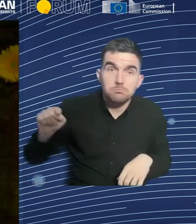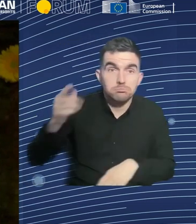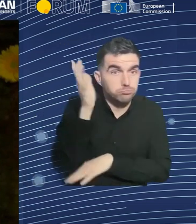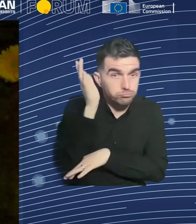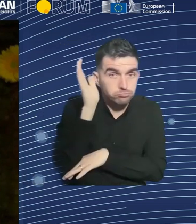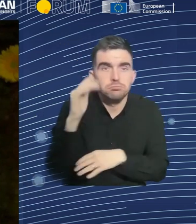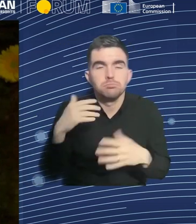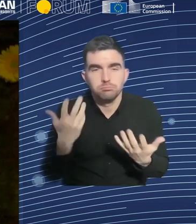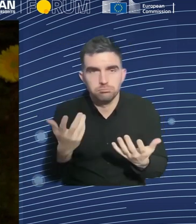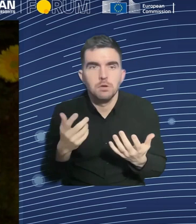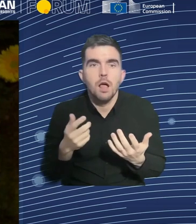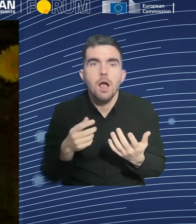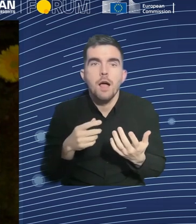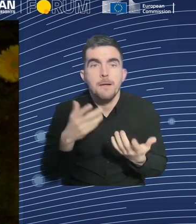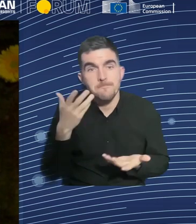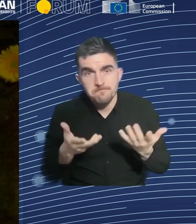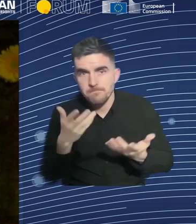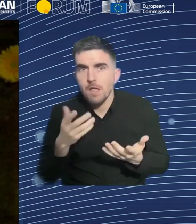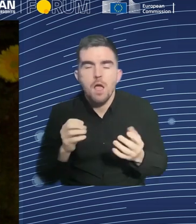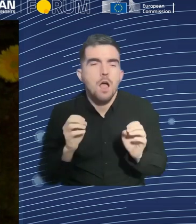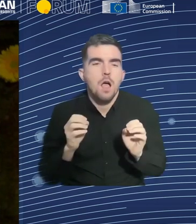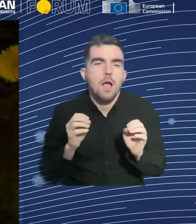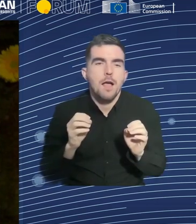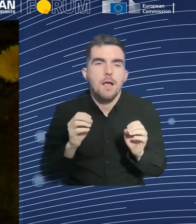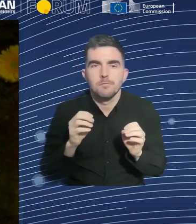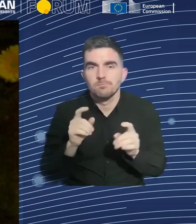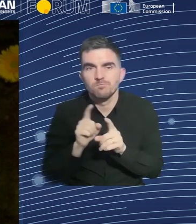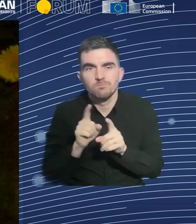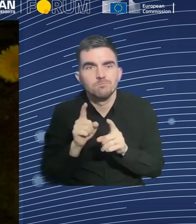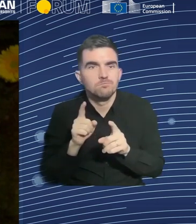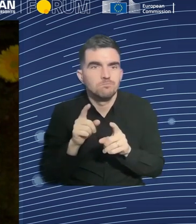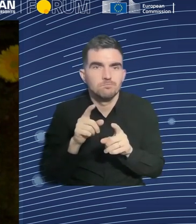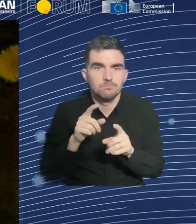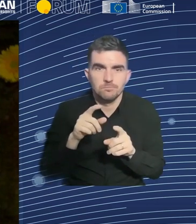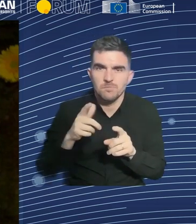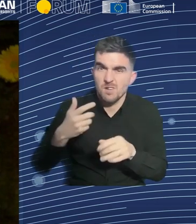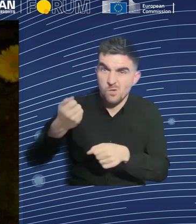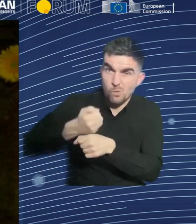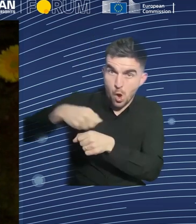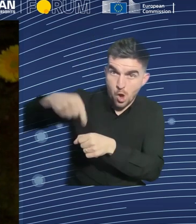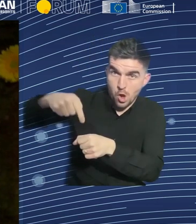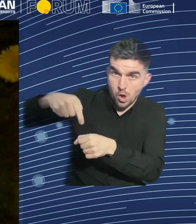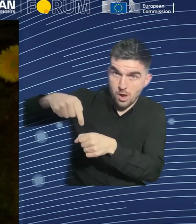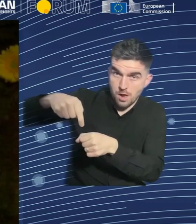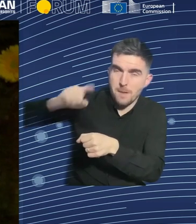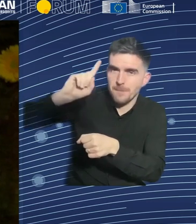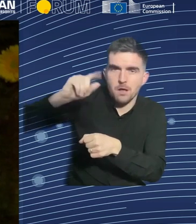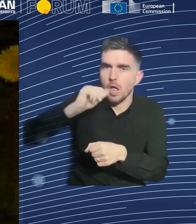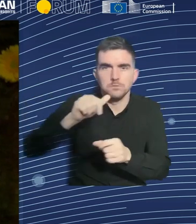jobs. Young people now, after pandemic time, prefer more